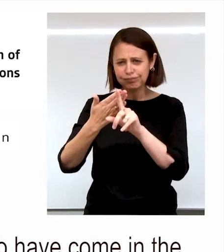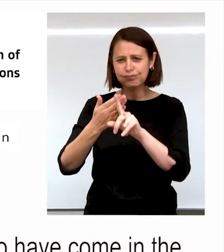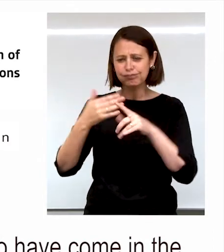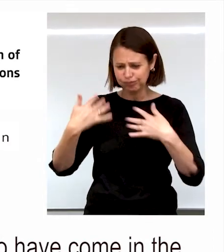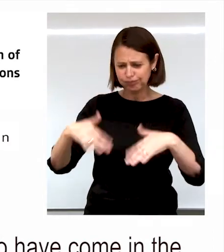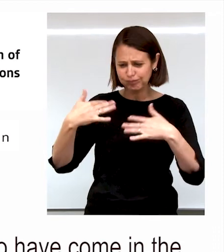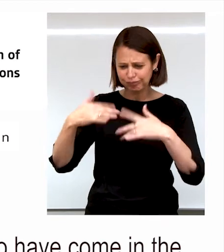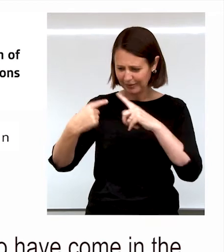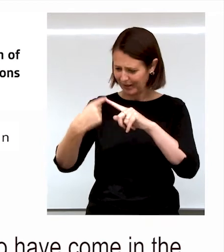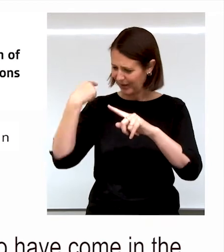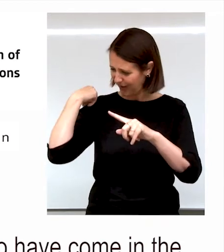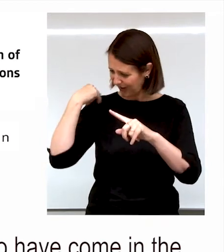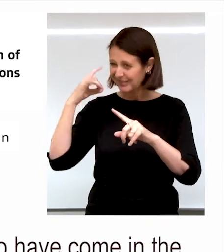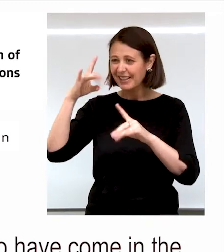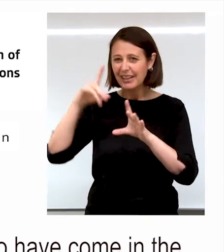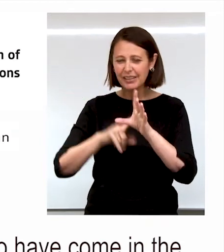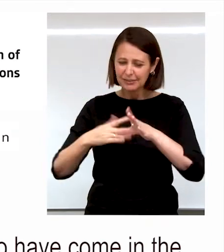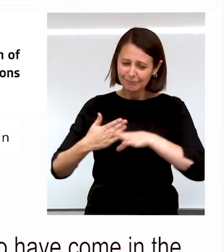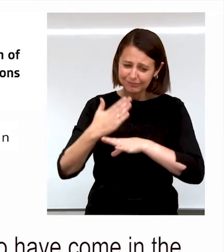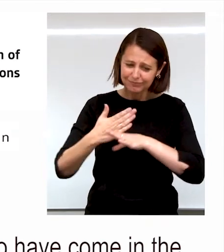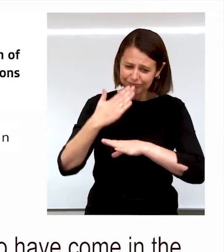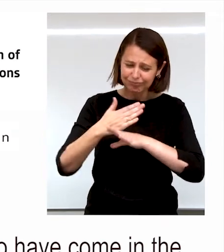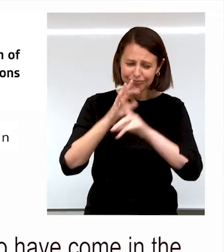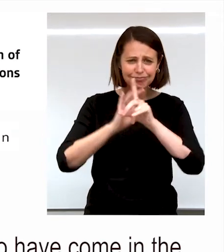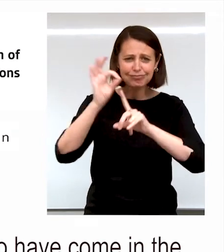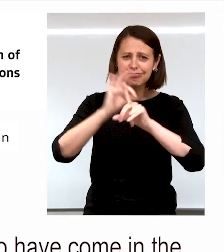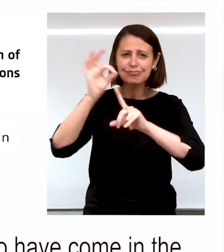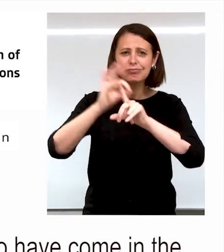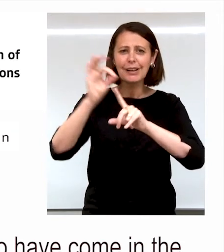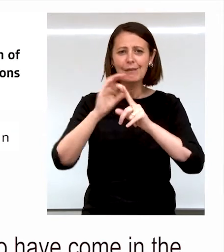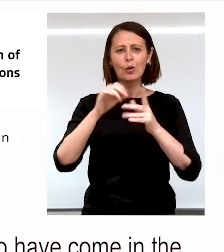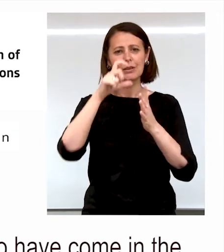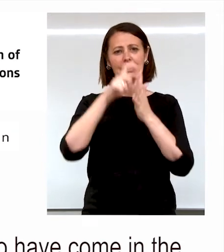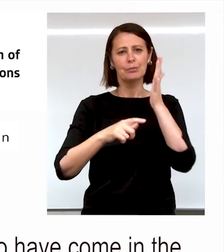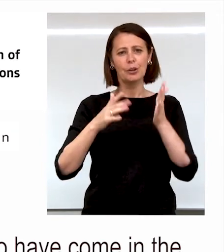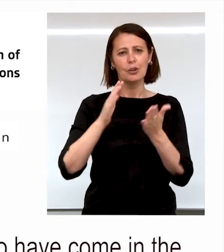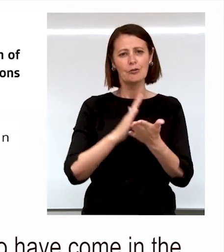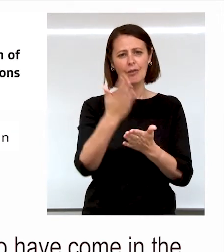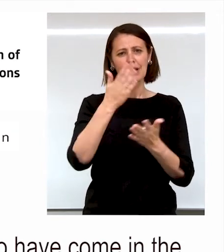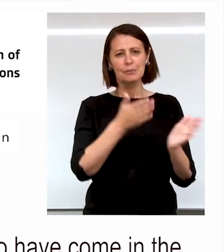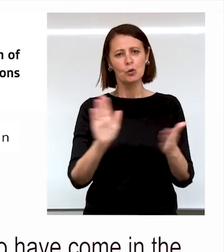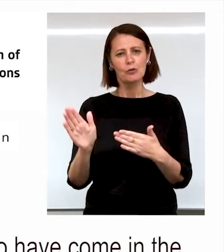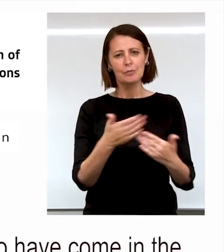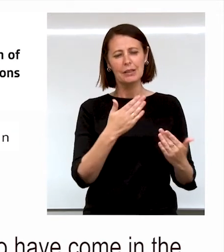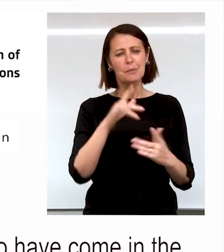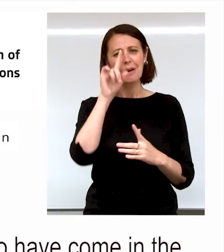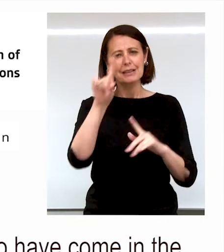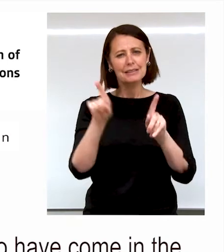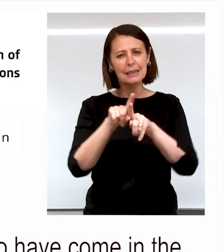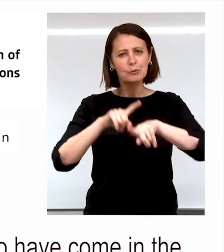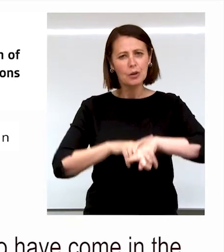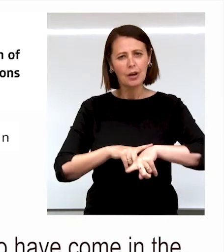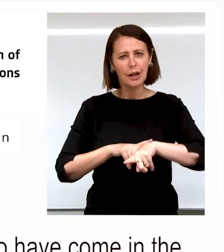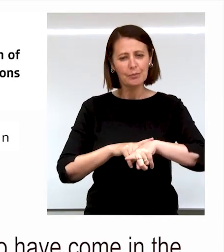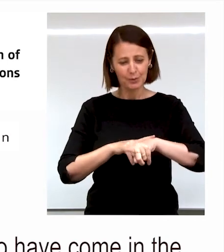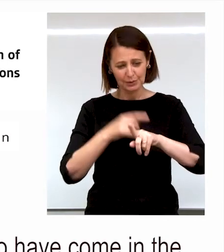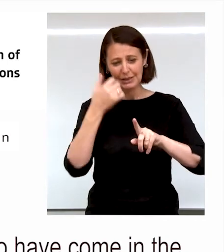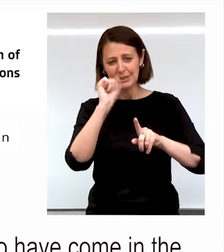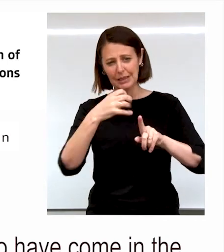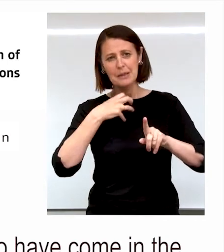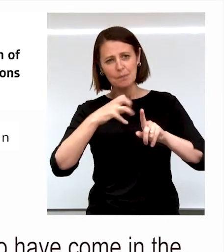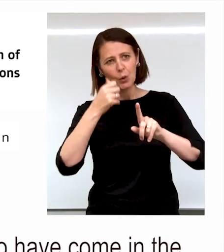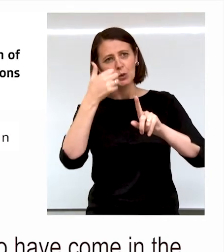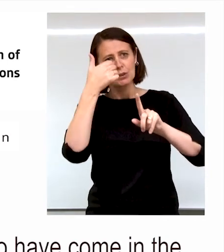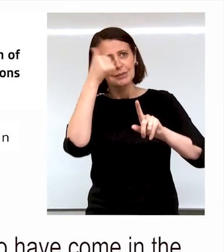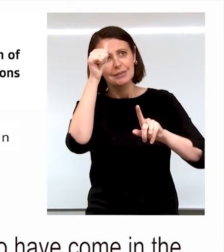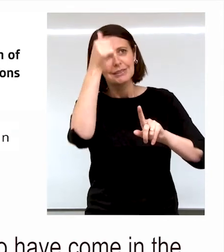have come in the last 10 years or so as a disability rights movement and yet how far we still have